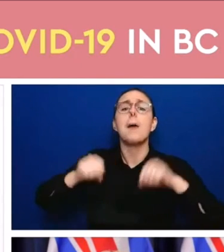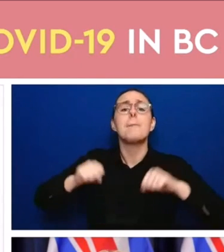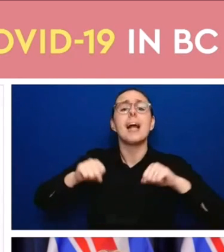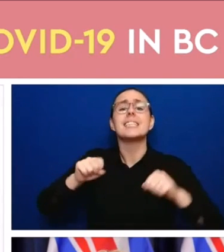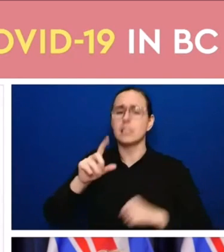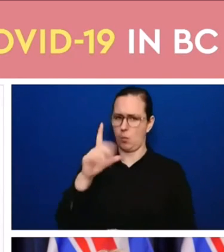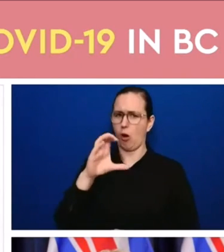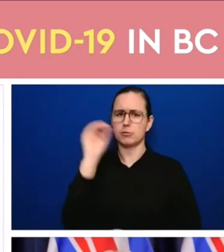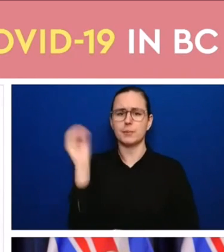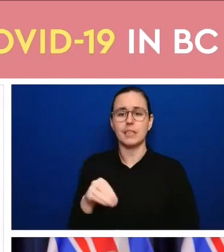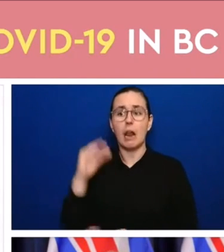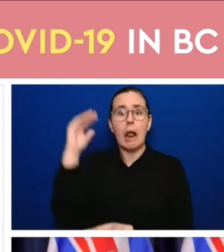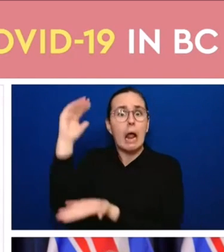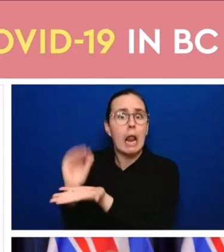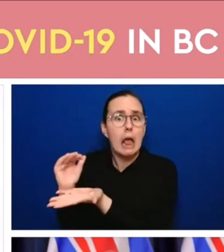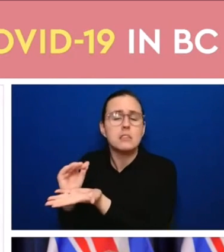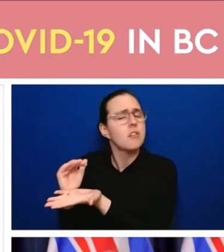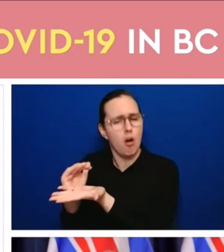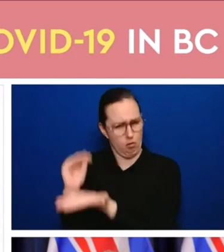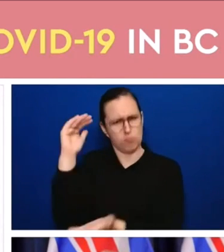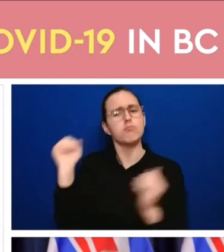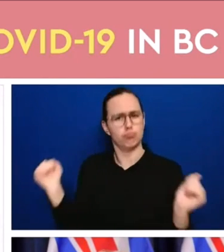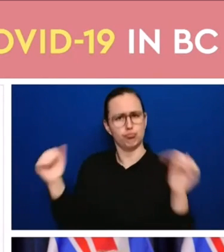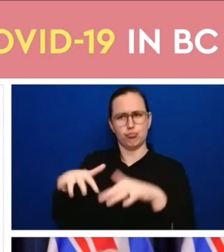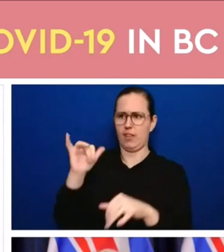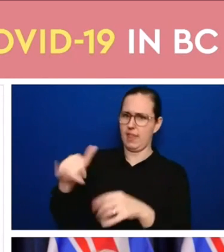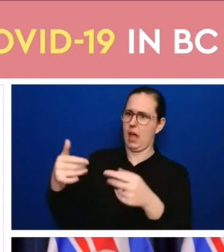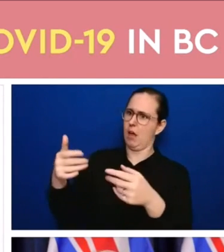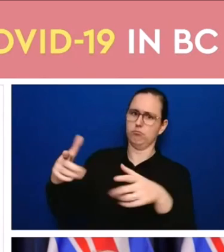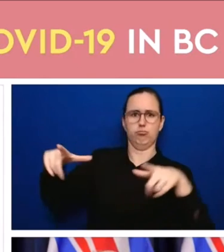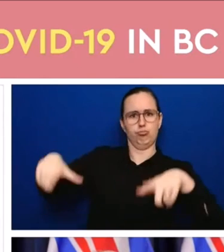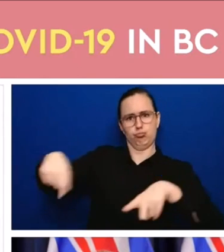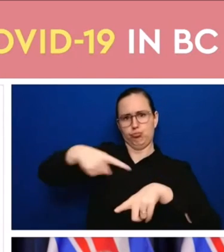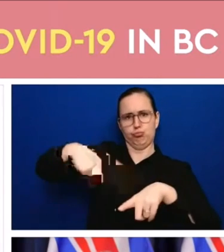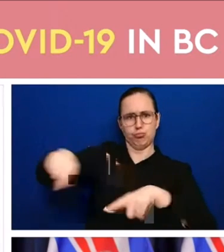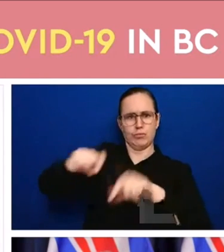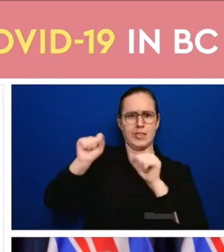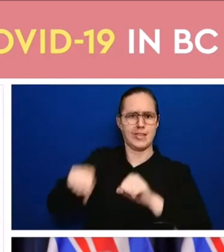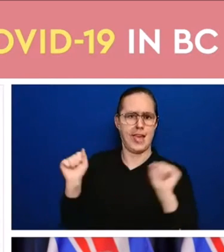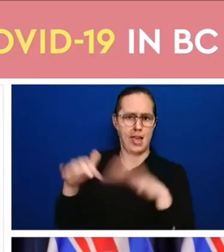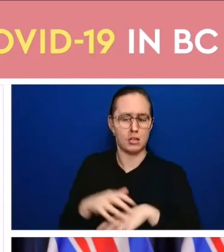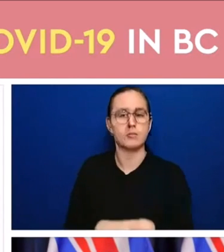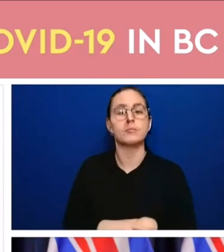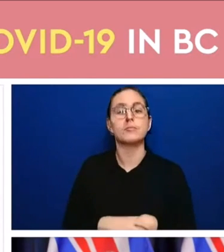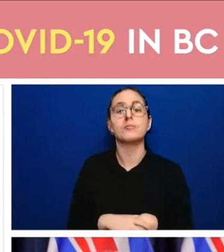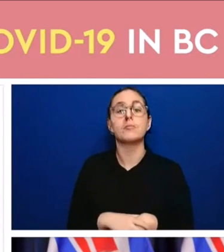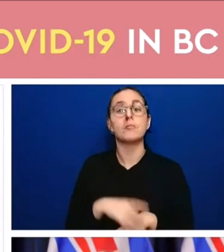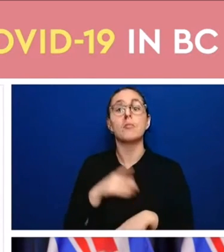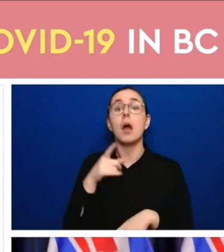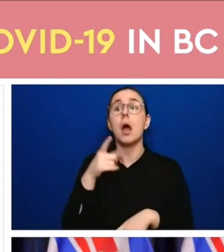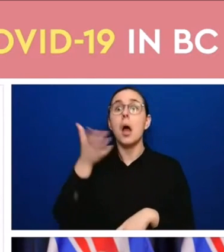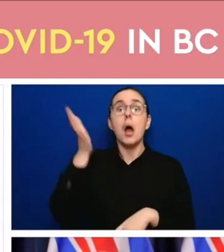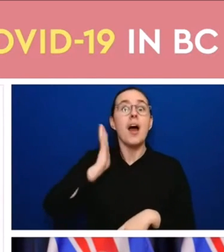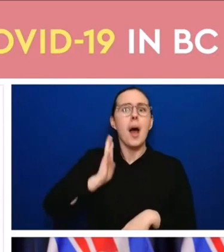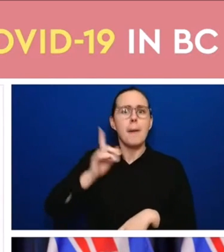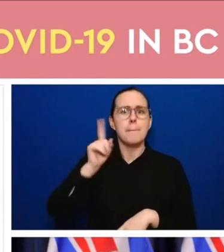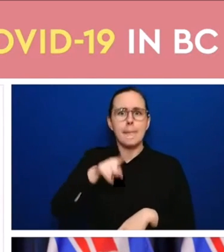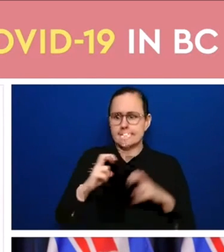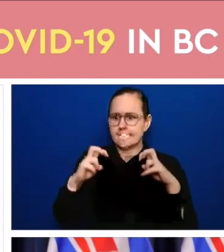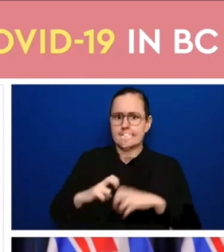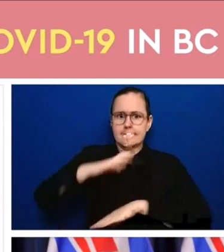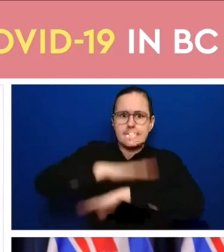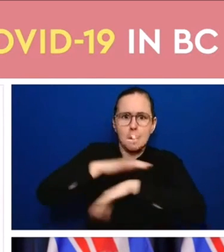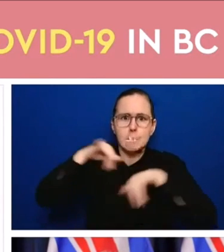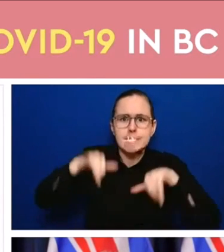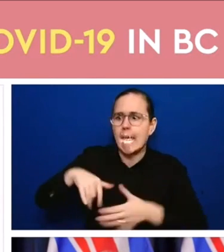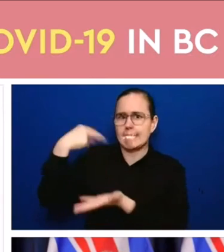go to full capacity and no longer have those requirements of remaining at tables so that means mingling and dancing and all